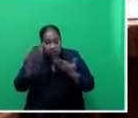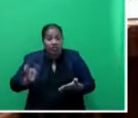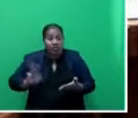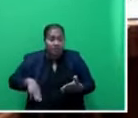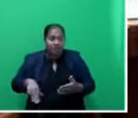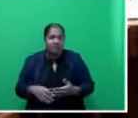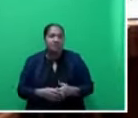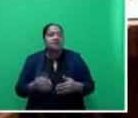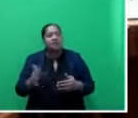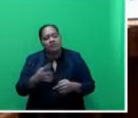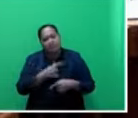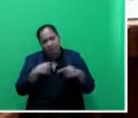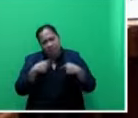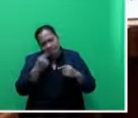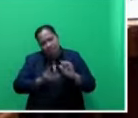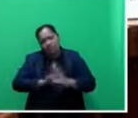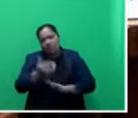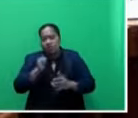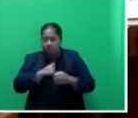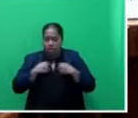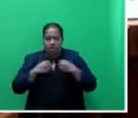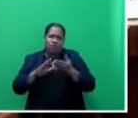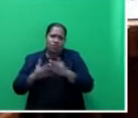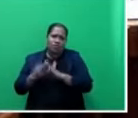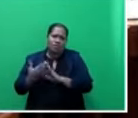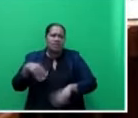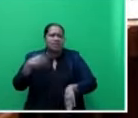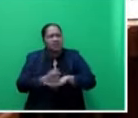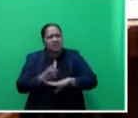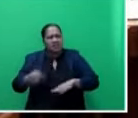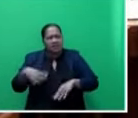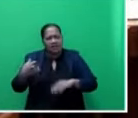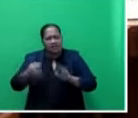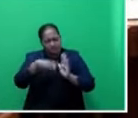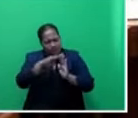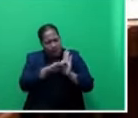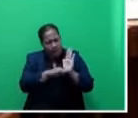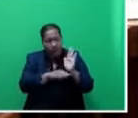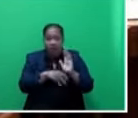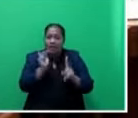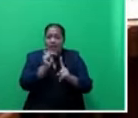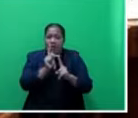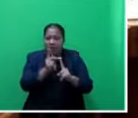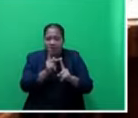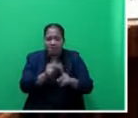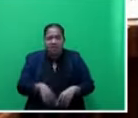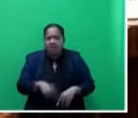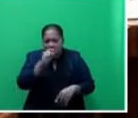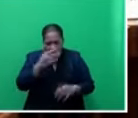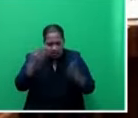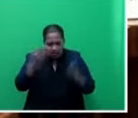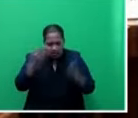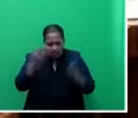House. Maybe we can go back now to our communities. Government has a long list of priorities that cannot be addressed all at once.